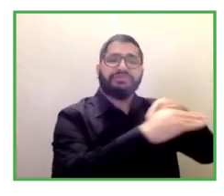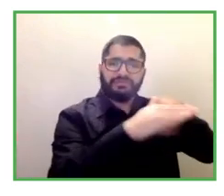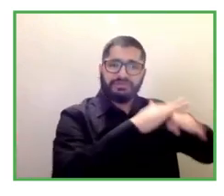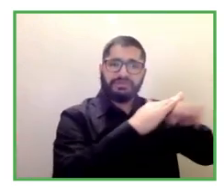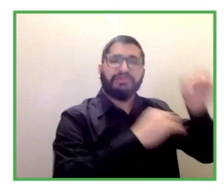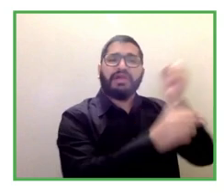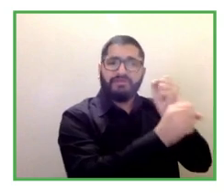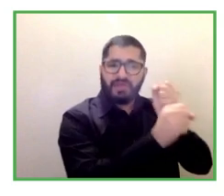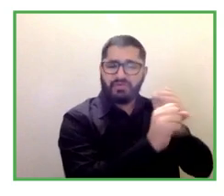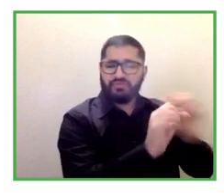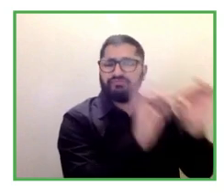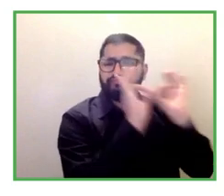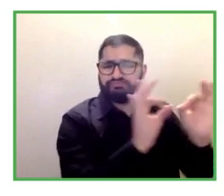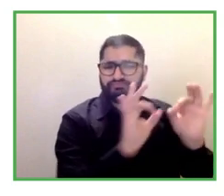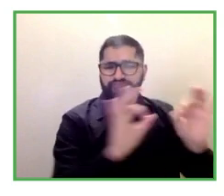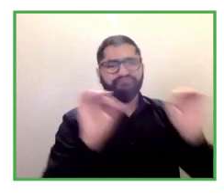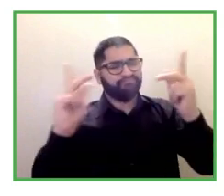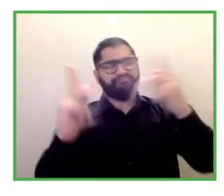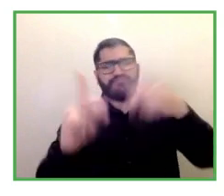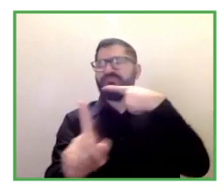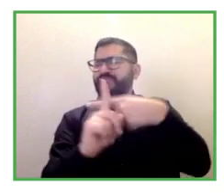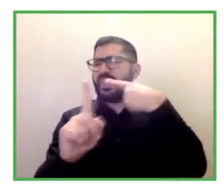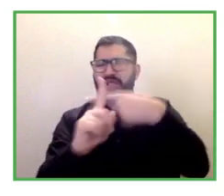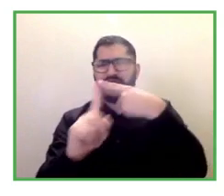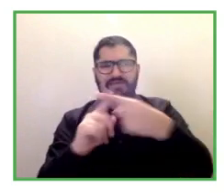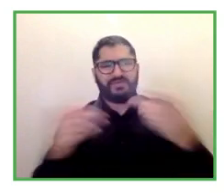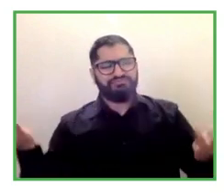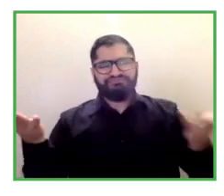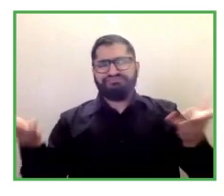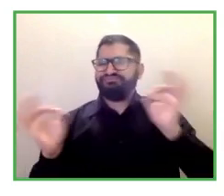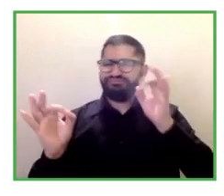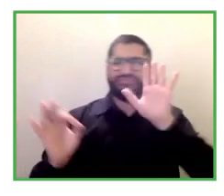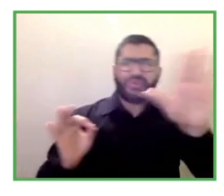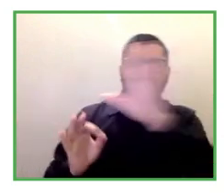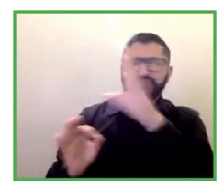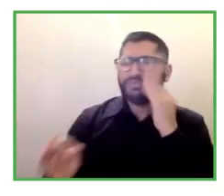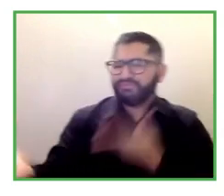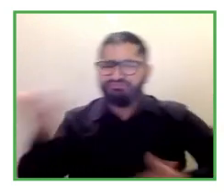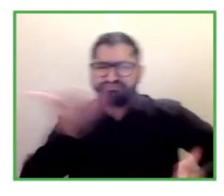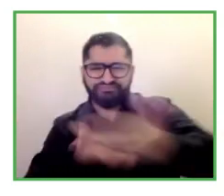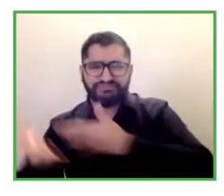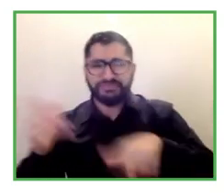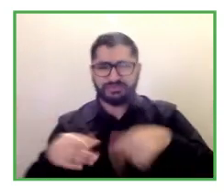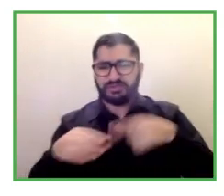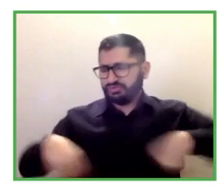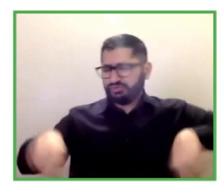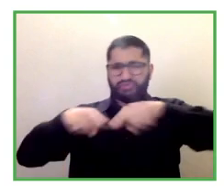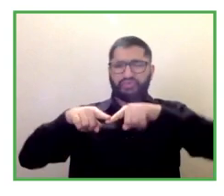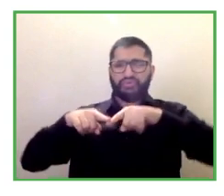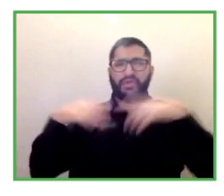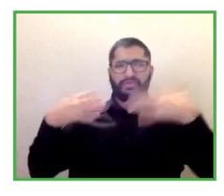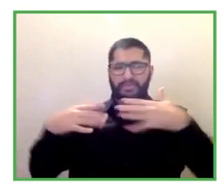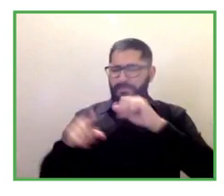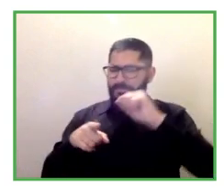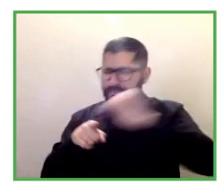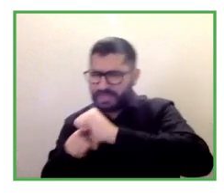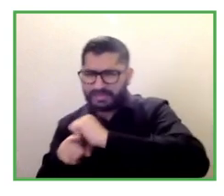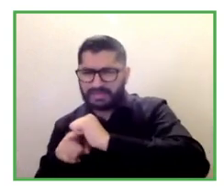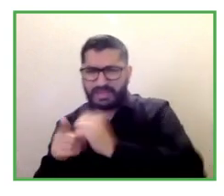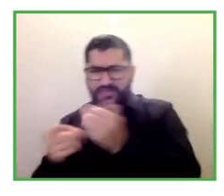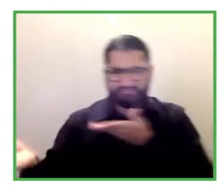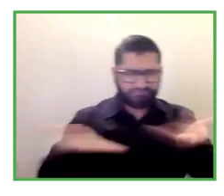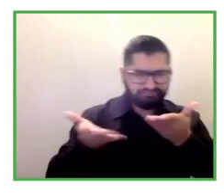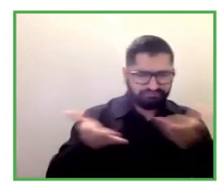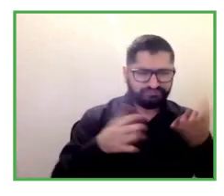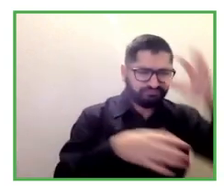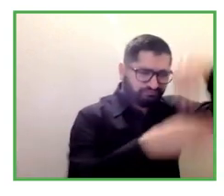make uh uh the employees uh the the the managers to really understand the rules understand that